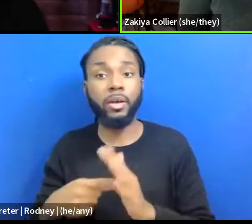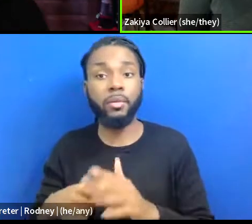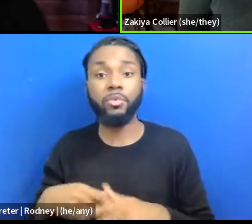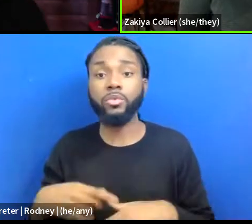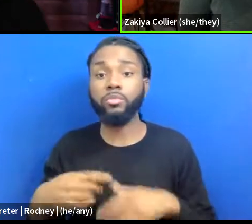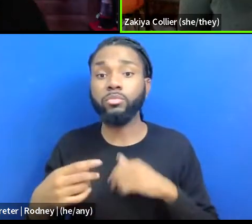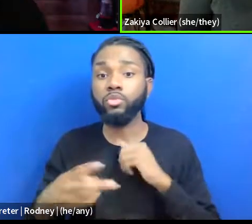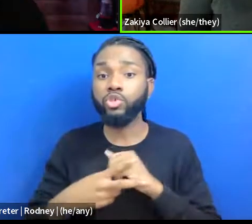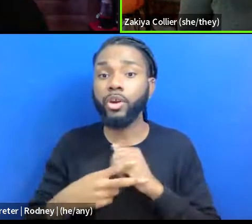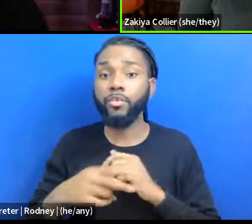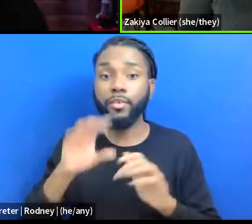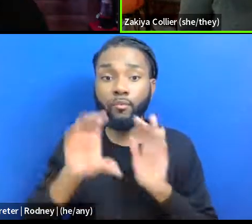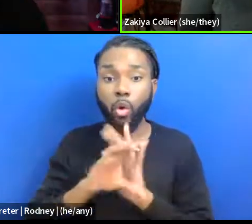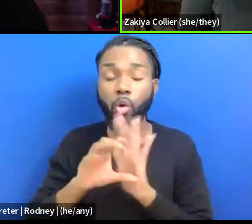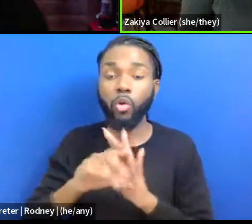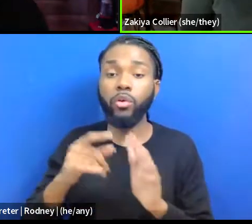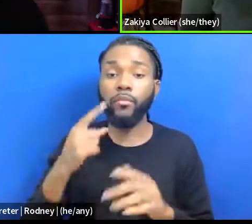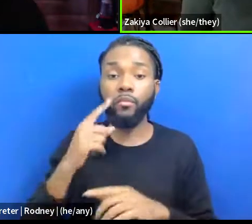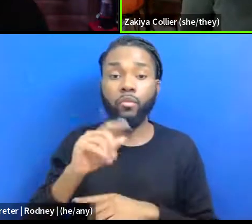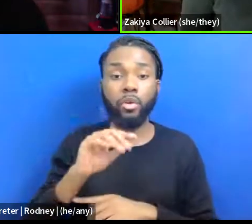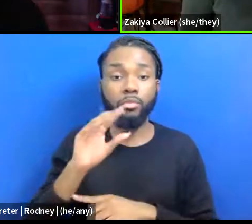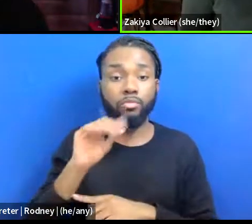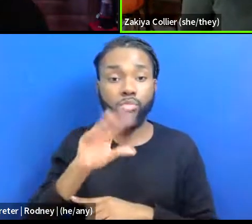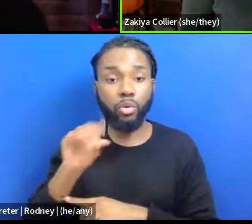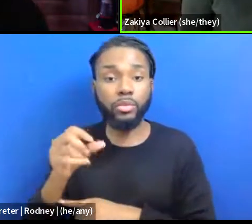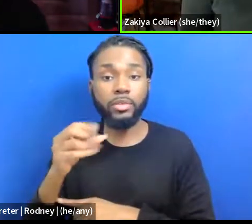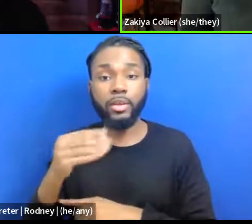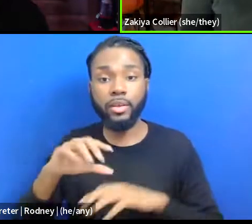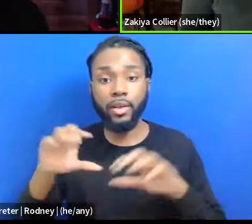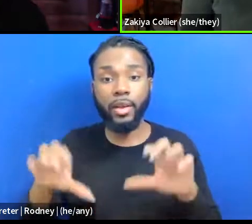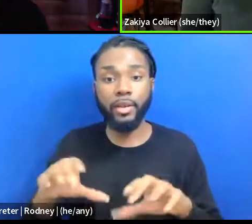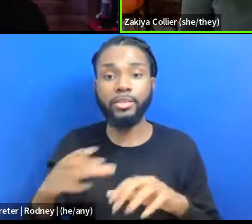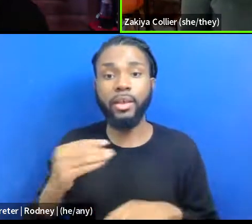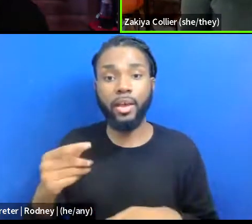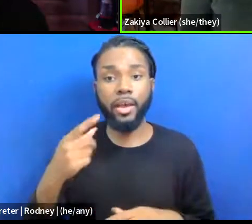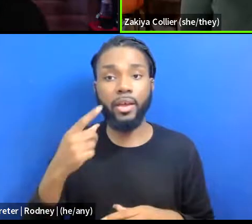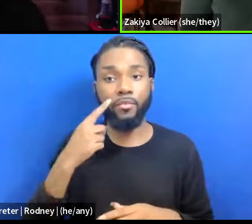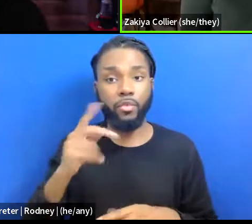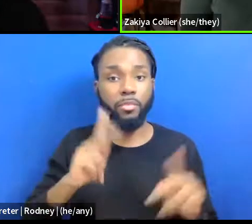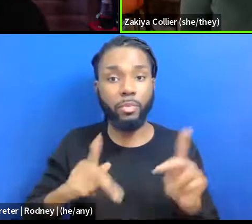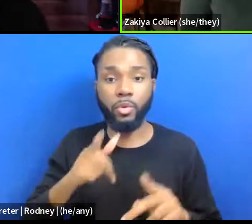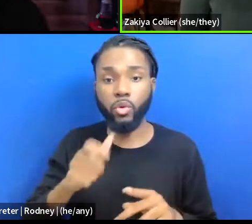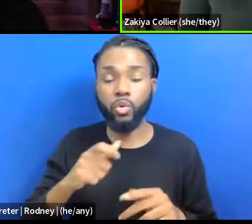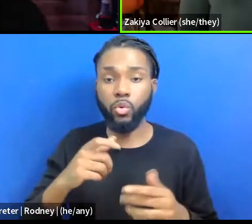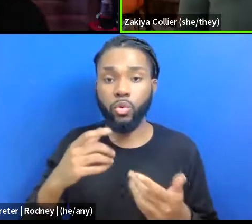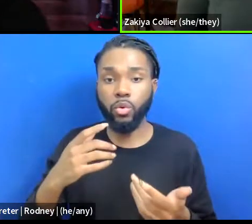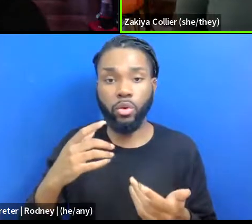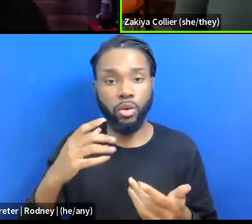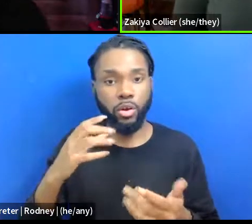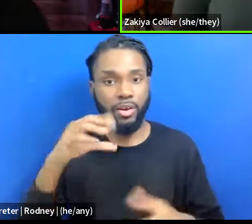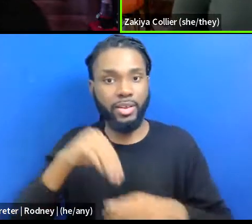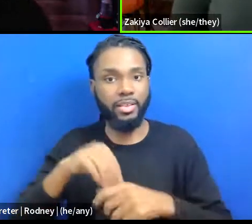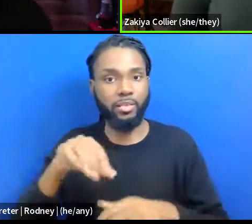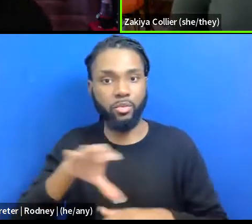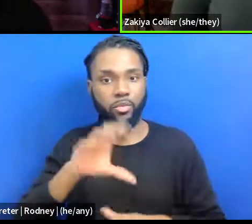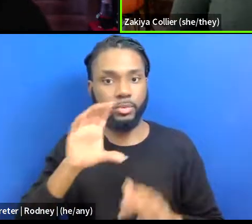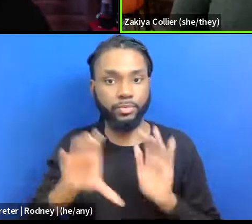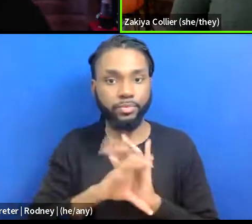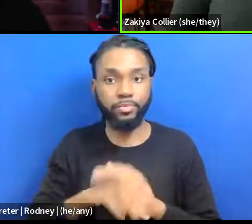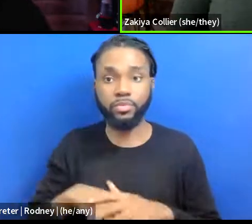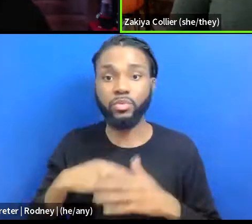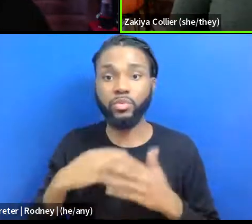and actions and not getting permission from the people who were pictured in those photos. Um, and so